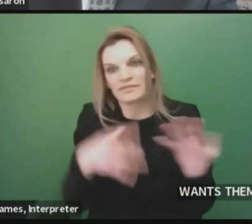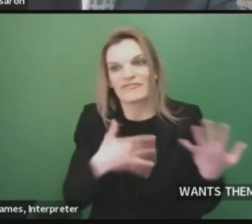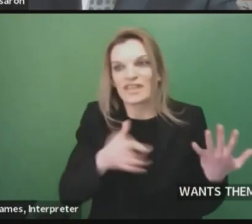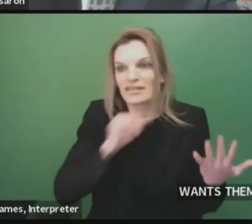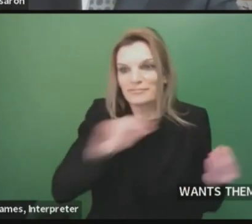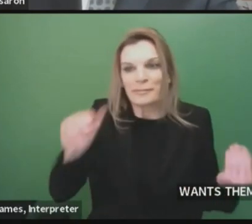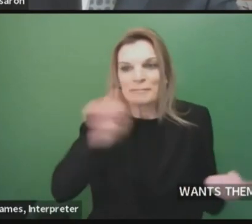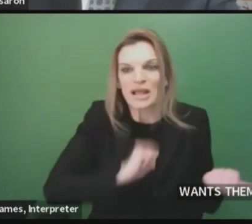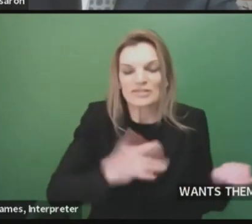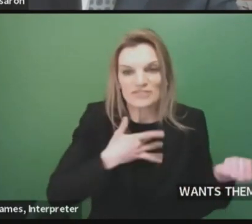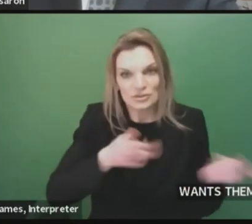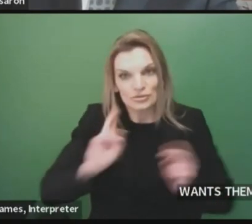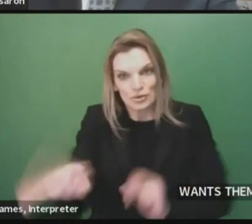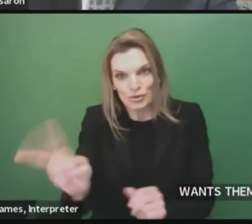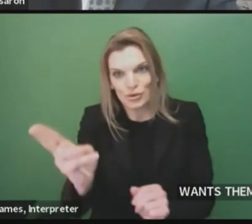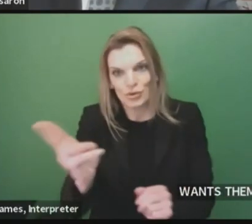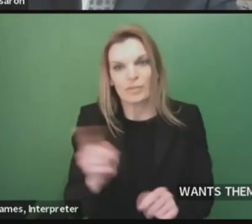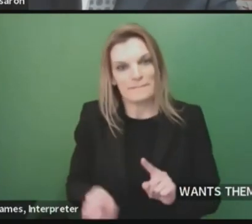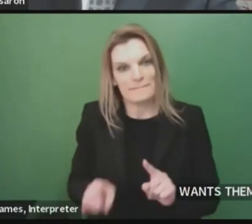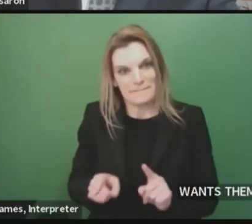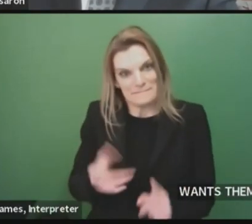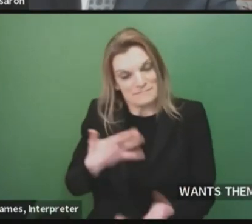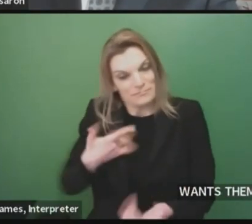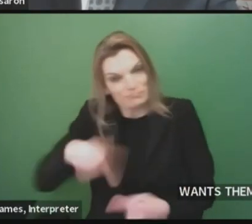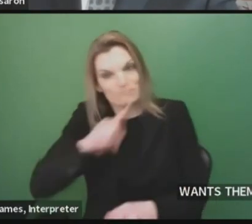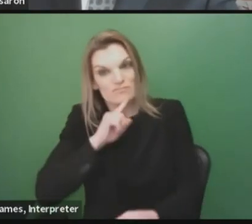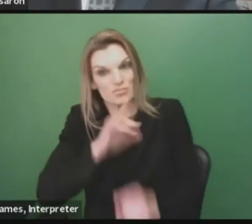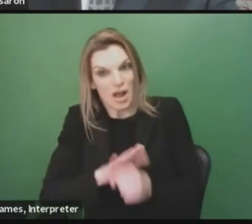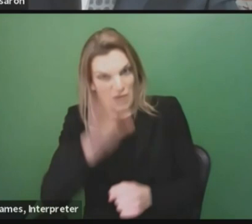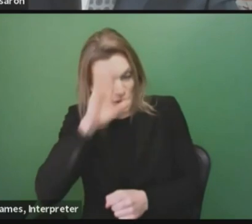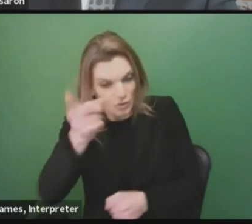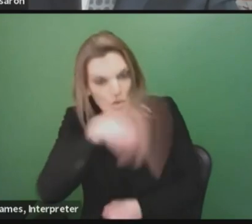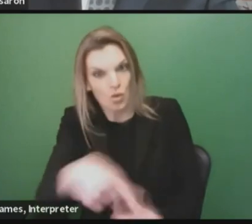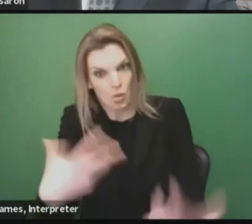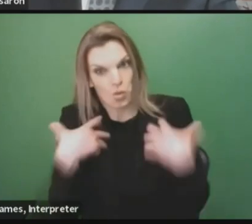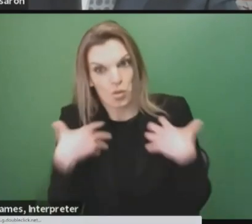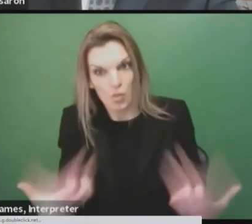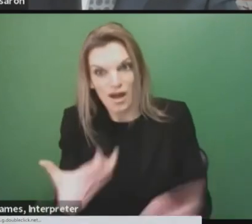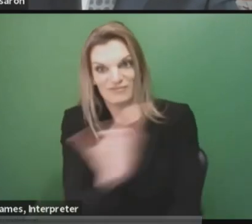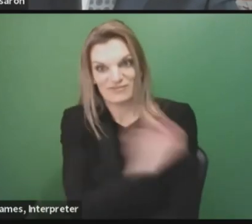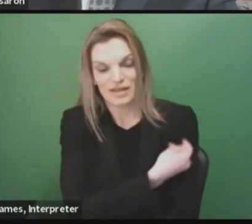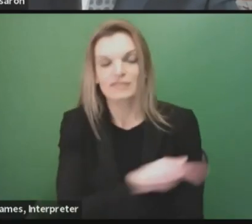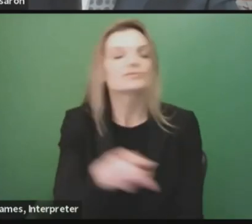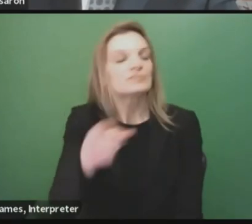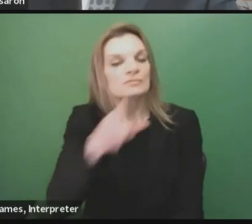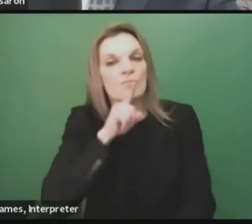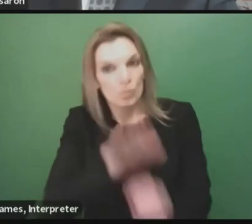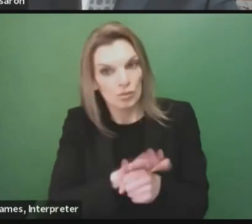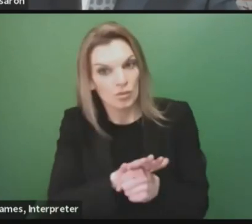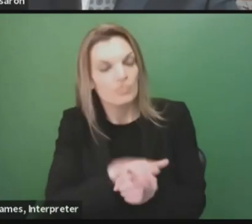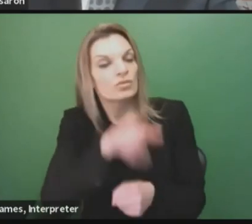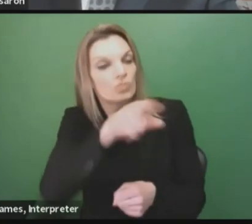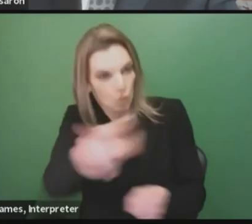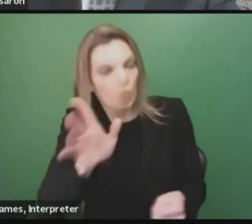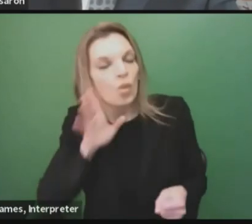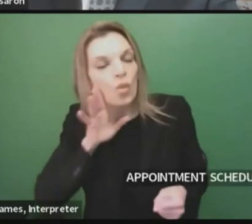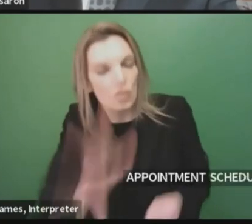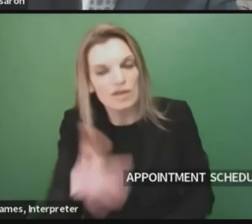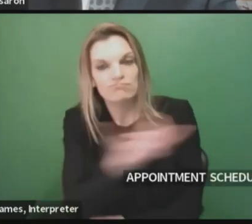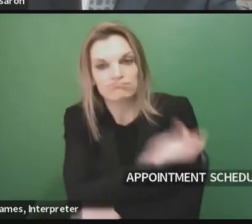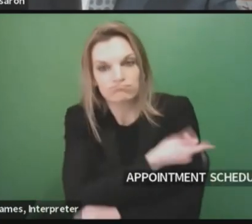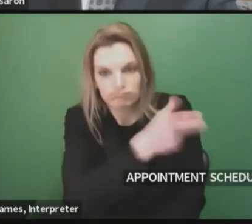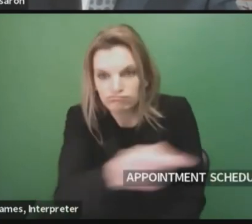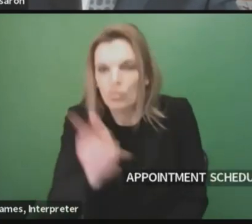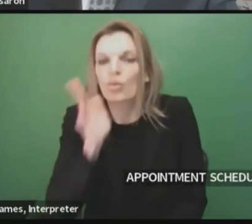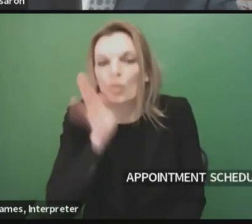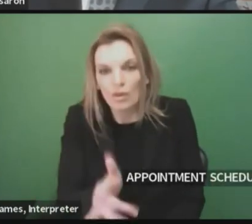you've got, I'm making a promise. Everyone who wants a vaccine is going to get one. I just got to get more into the state of Michigan. We're making progress.